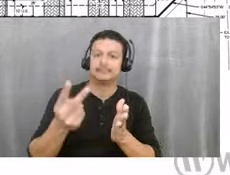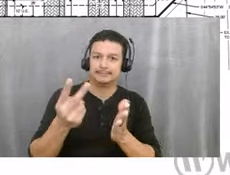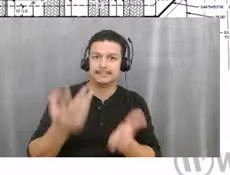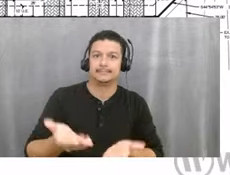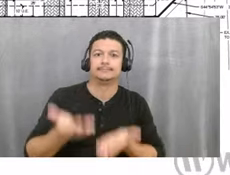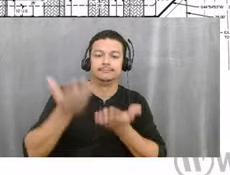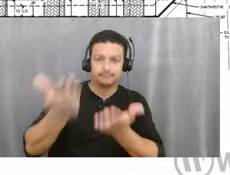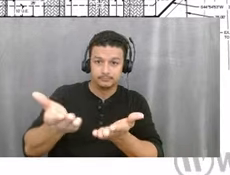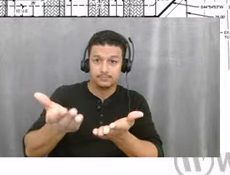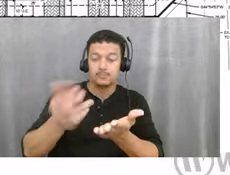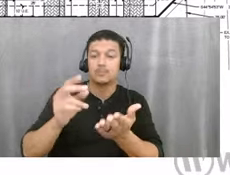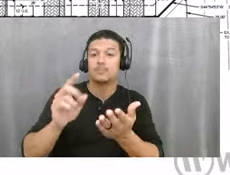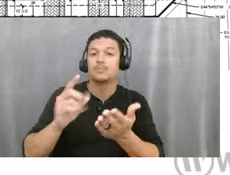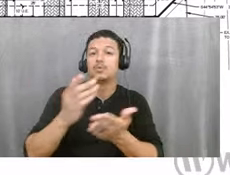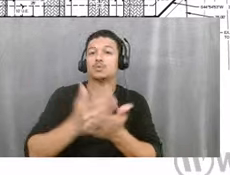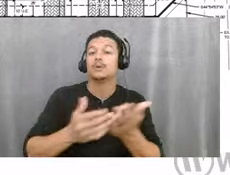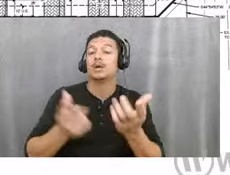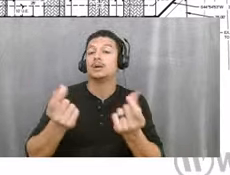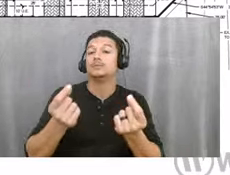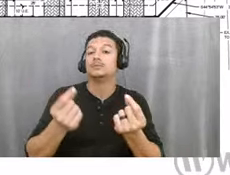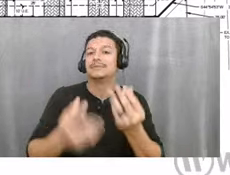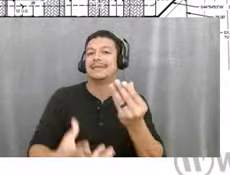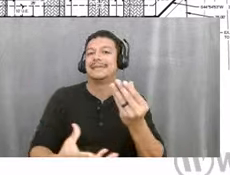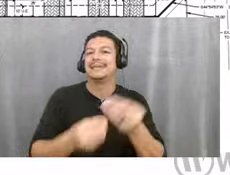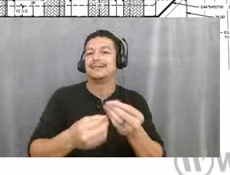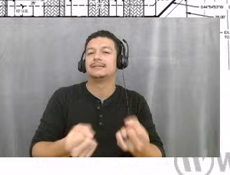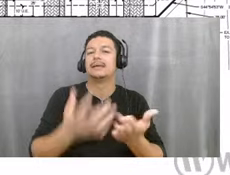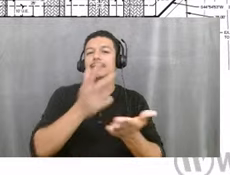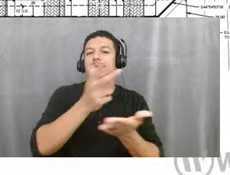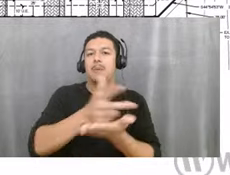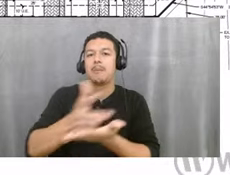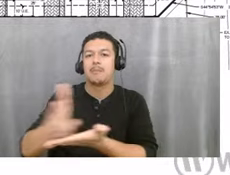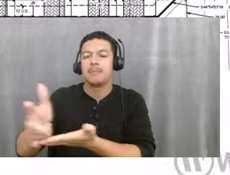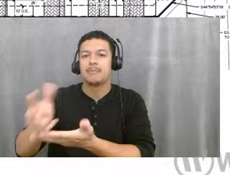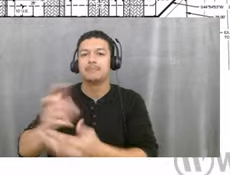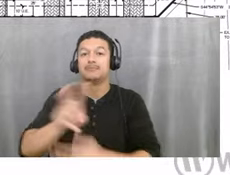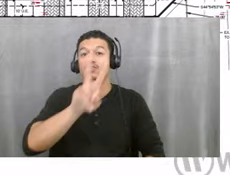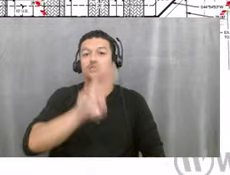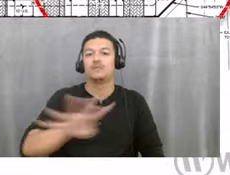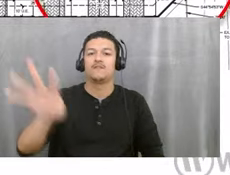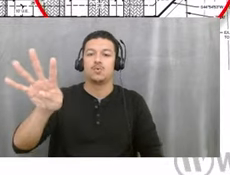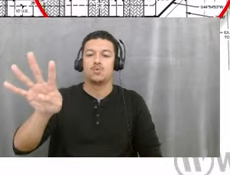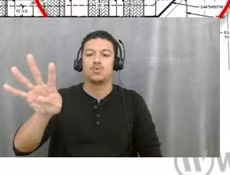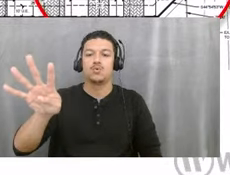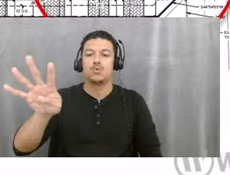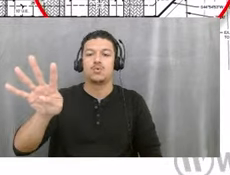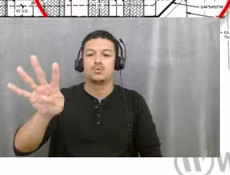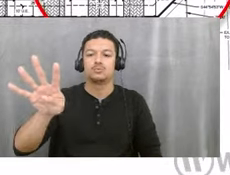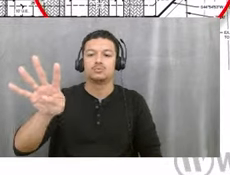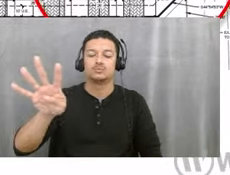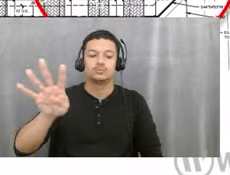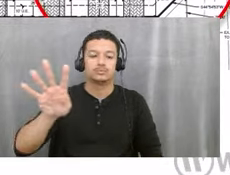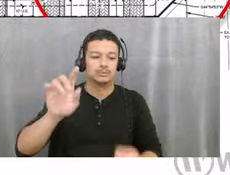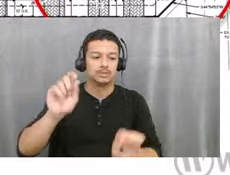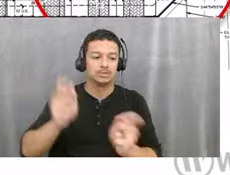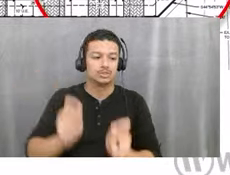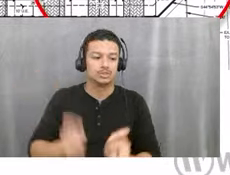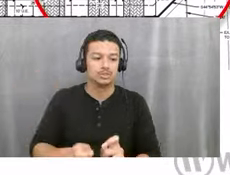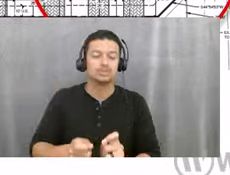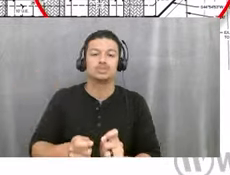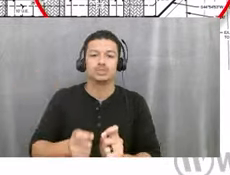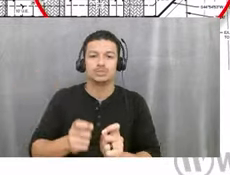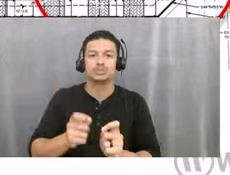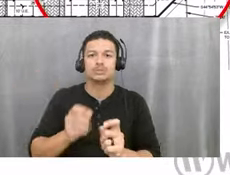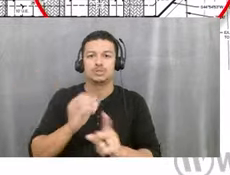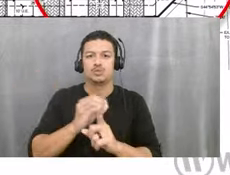part of that was we increased the number of parking spaces at the pocket park from two to four. We, um, changed the orientation of some of the homes.